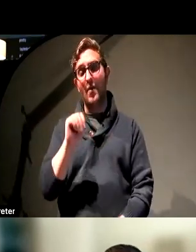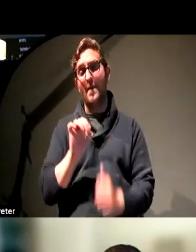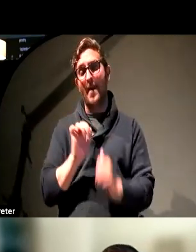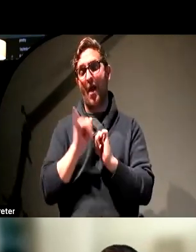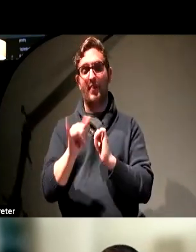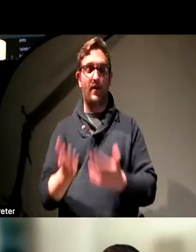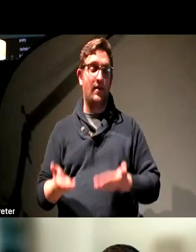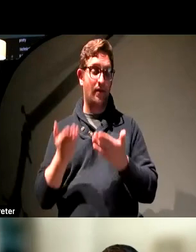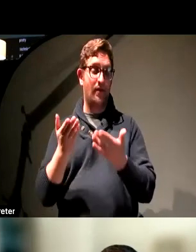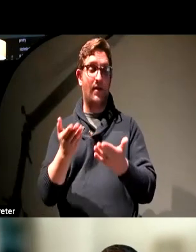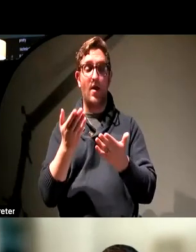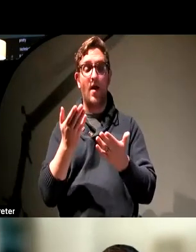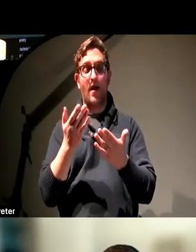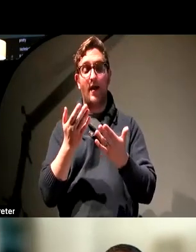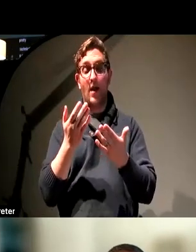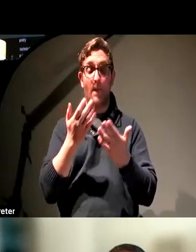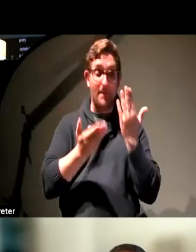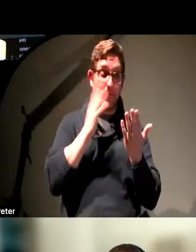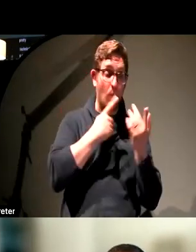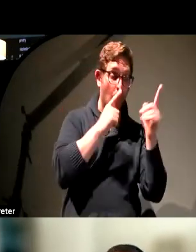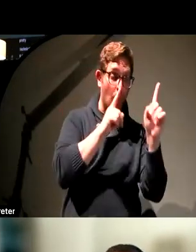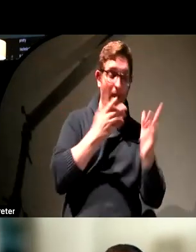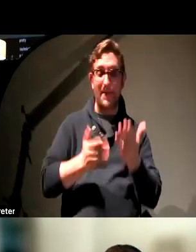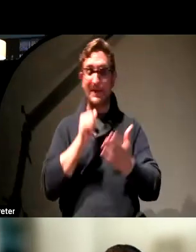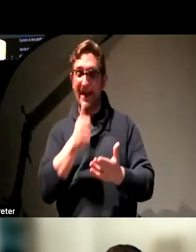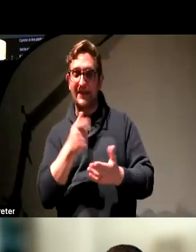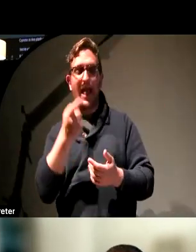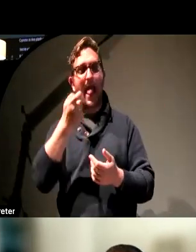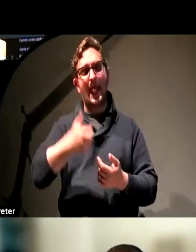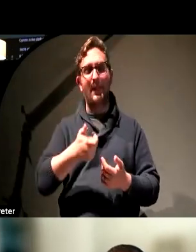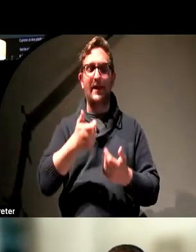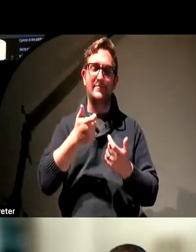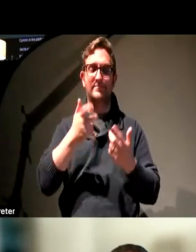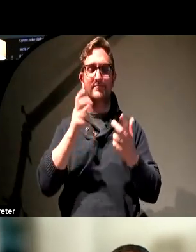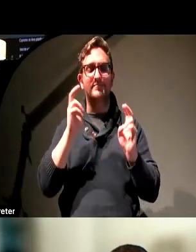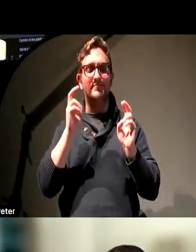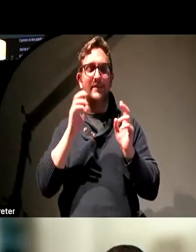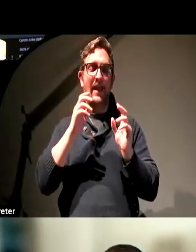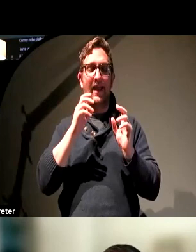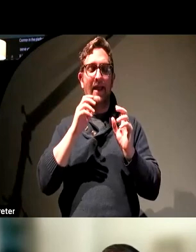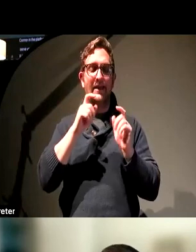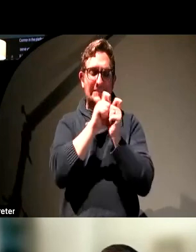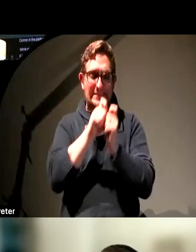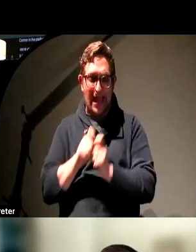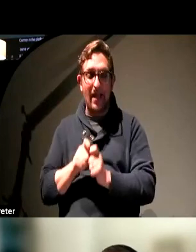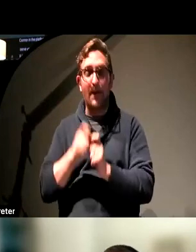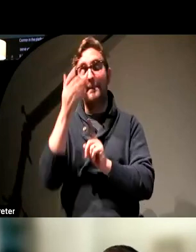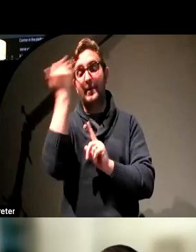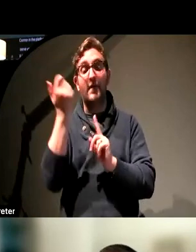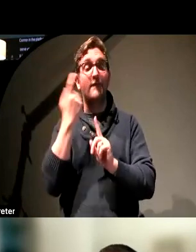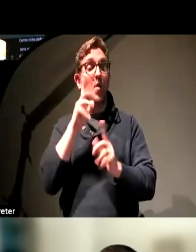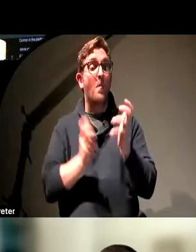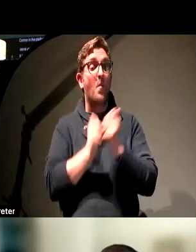trying to work with that may or may not be accessible. So it's tricky to get into it in a lot of detail, because I think for most folks,